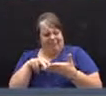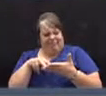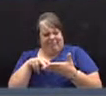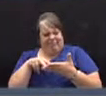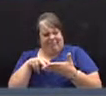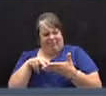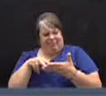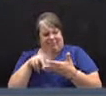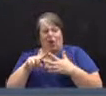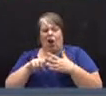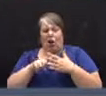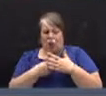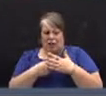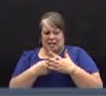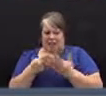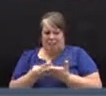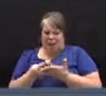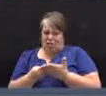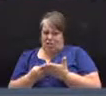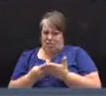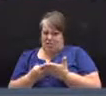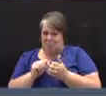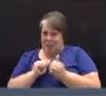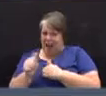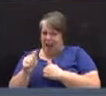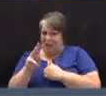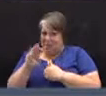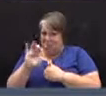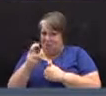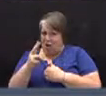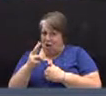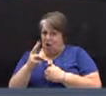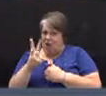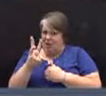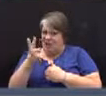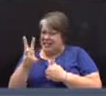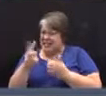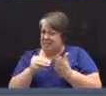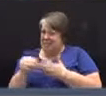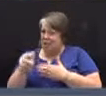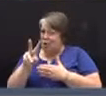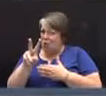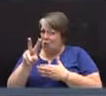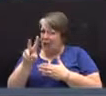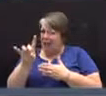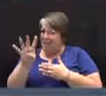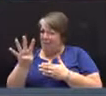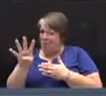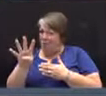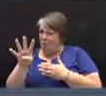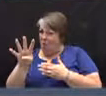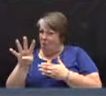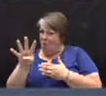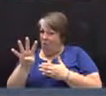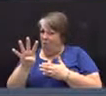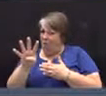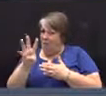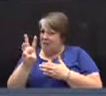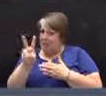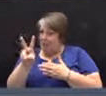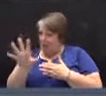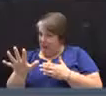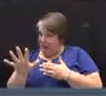original budget that we passed in March, $16,284,625, and subtract